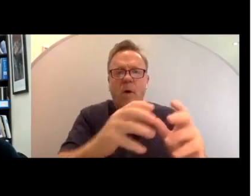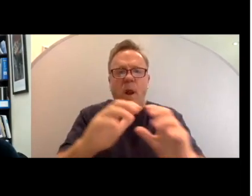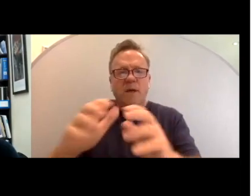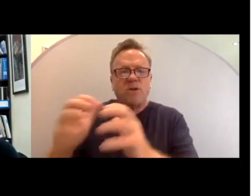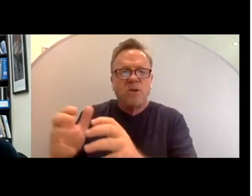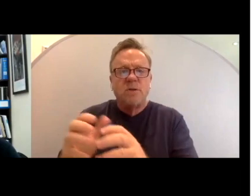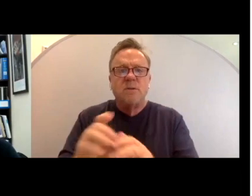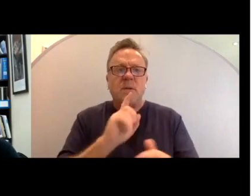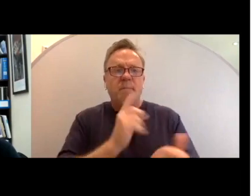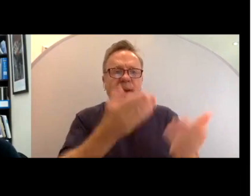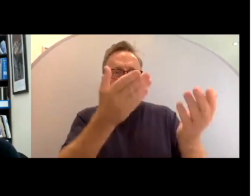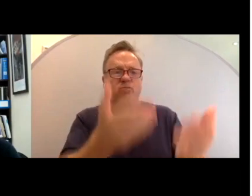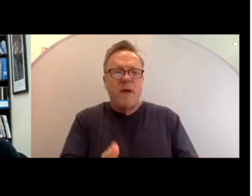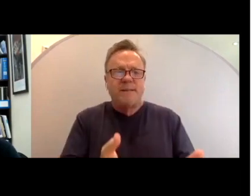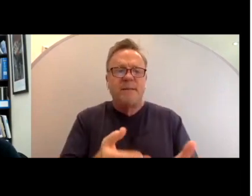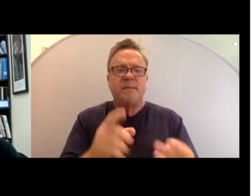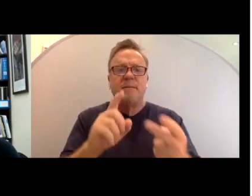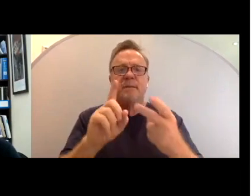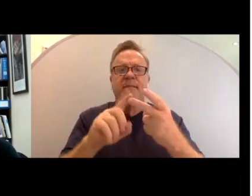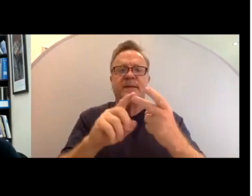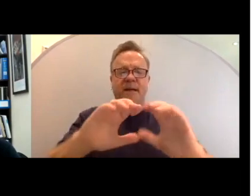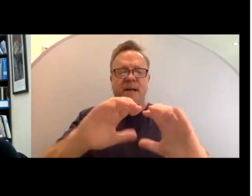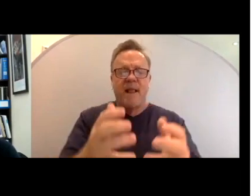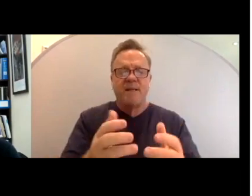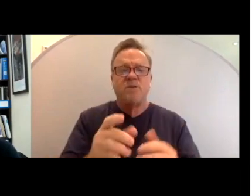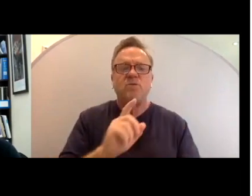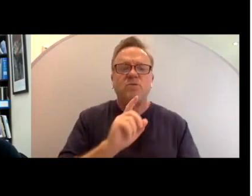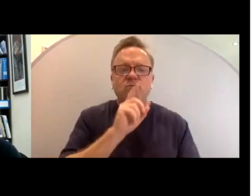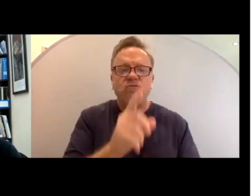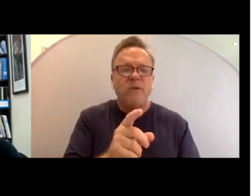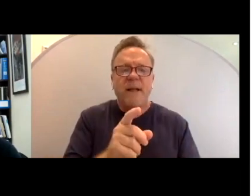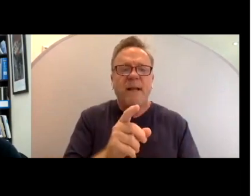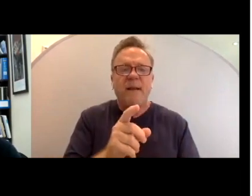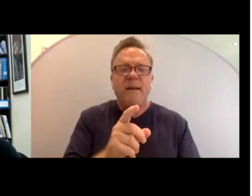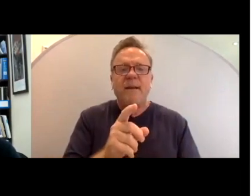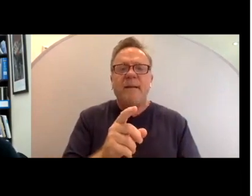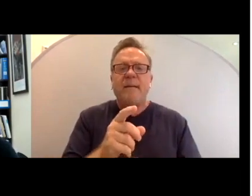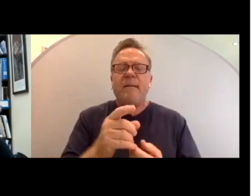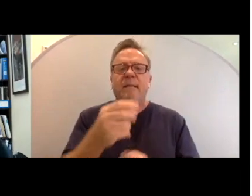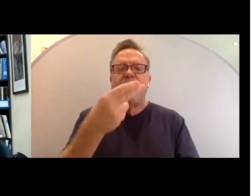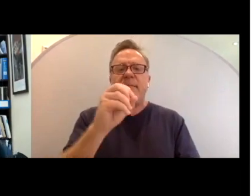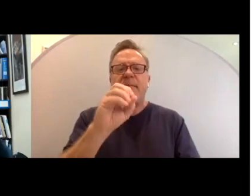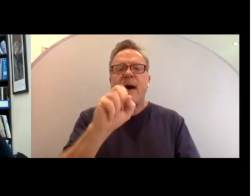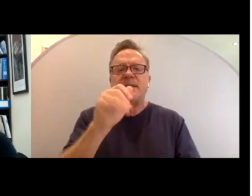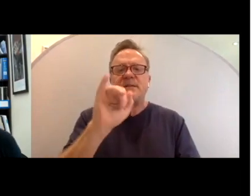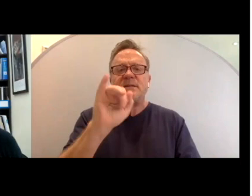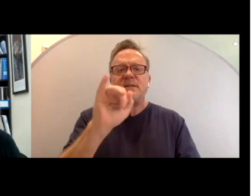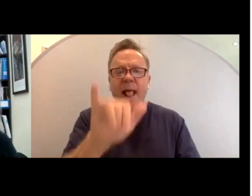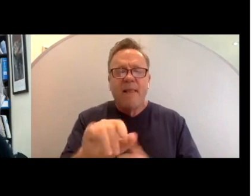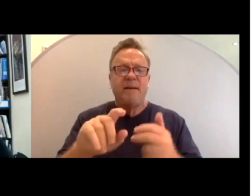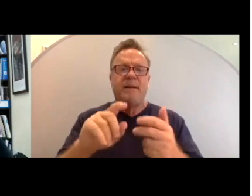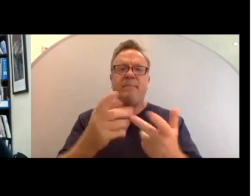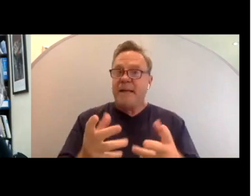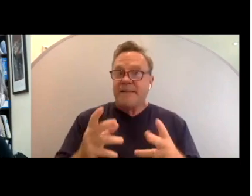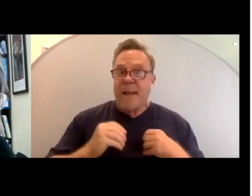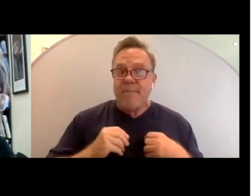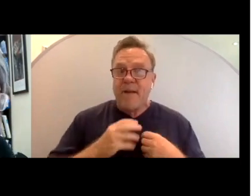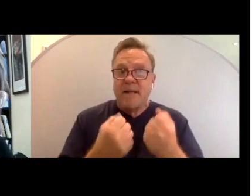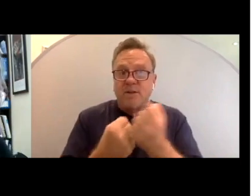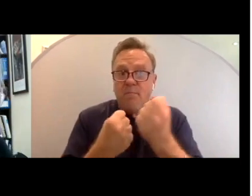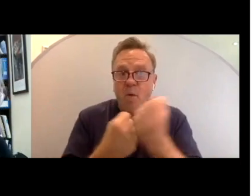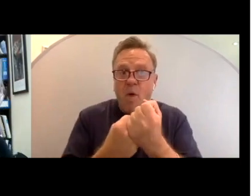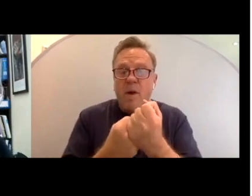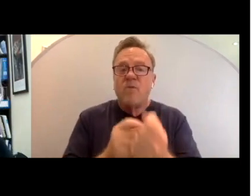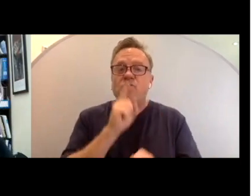you know, being present. The second cluster is really refers to hospitality to be accepted and then to be supported and